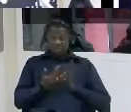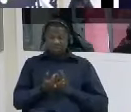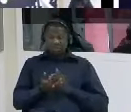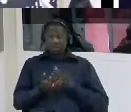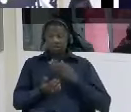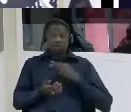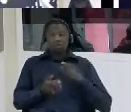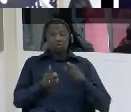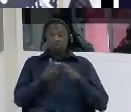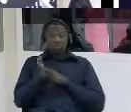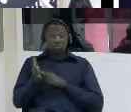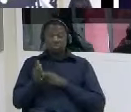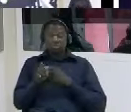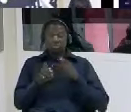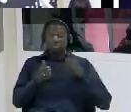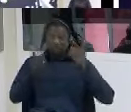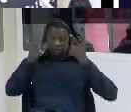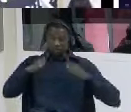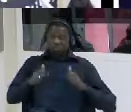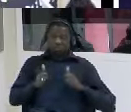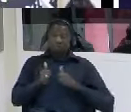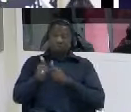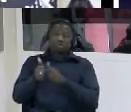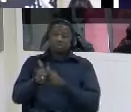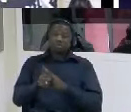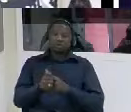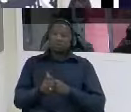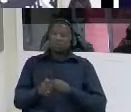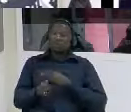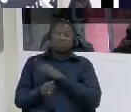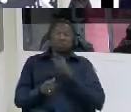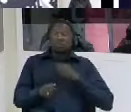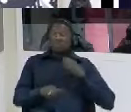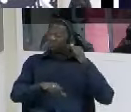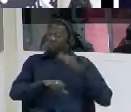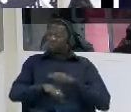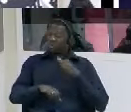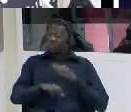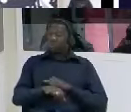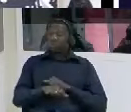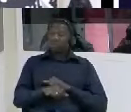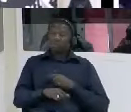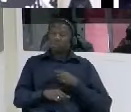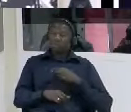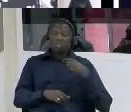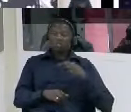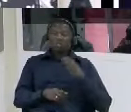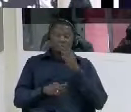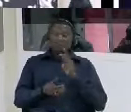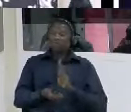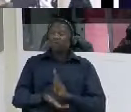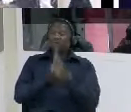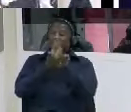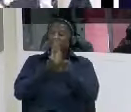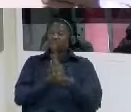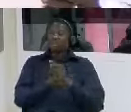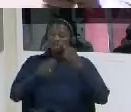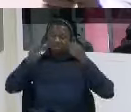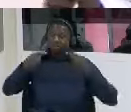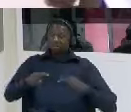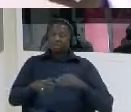there was no rule of law for lord we were tortured and scornaries and voluntary statement taken from us